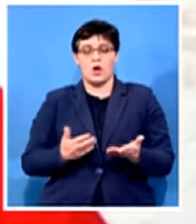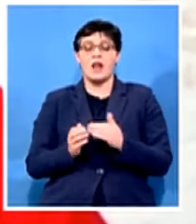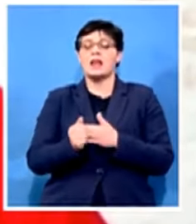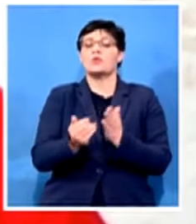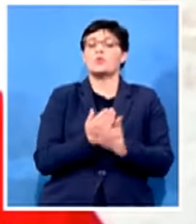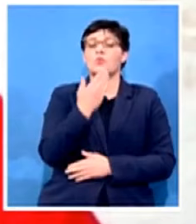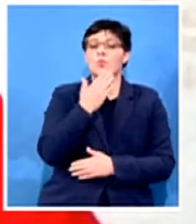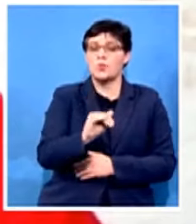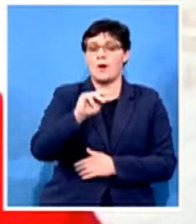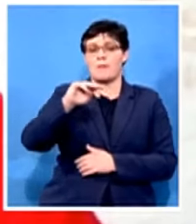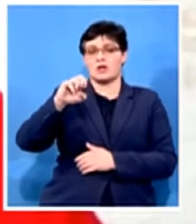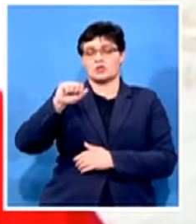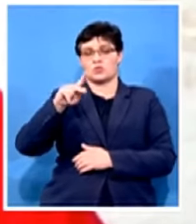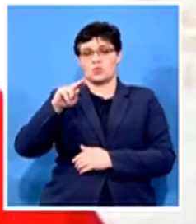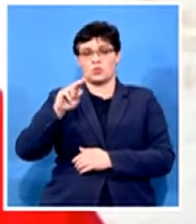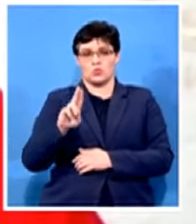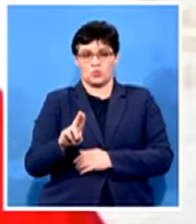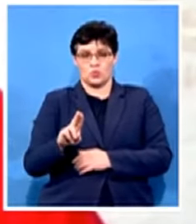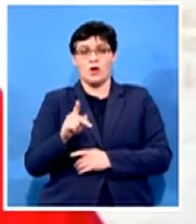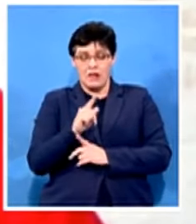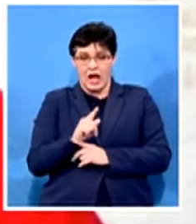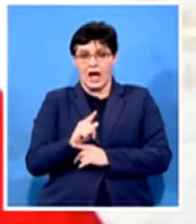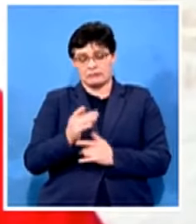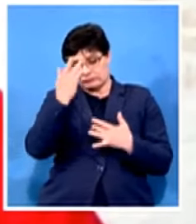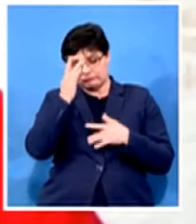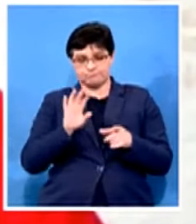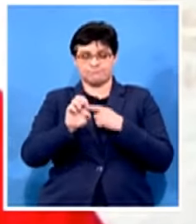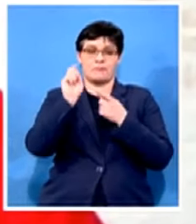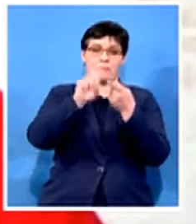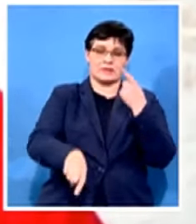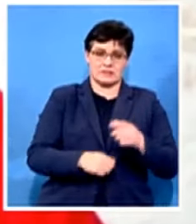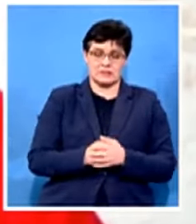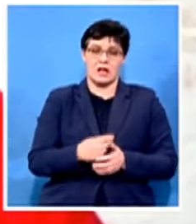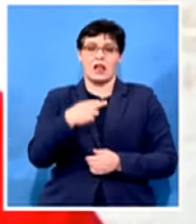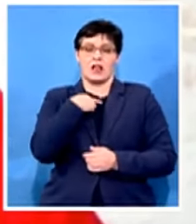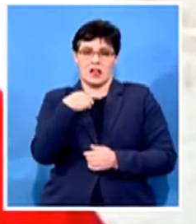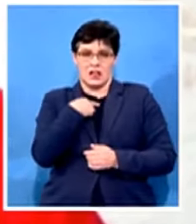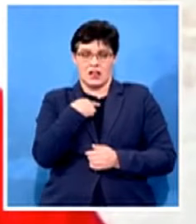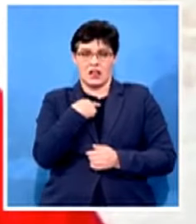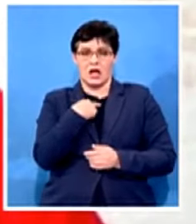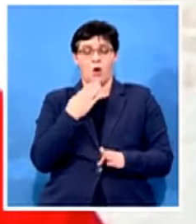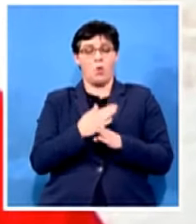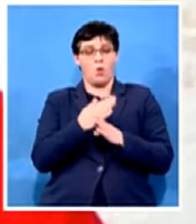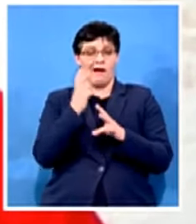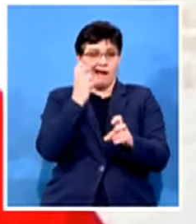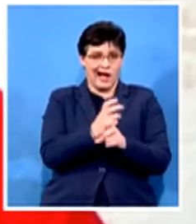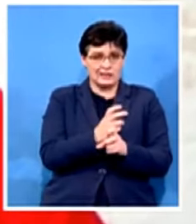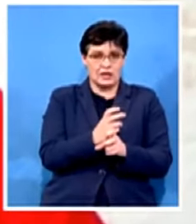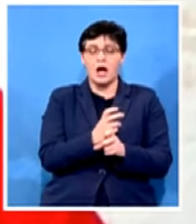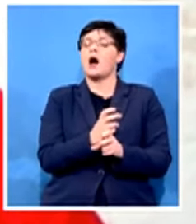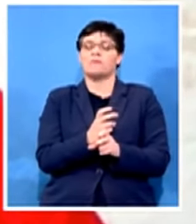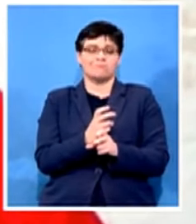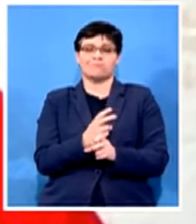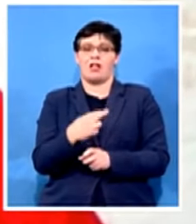over this disease unfortunately all that hard work is now overshadowed by this scandal and